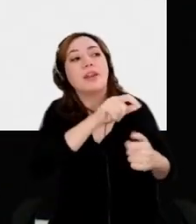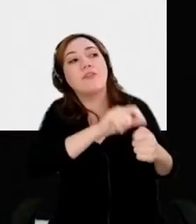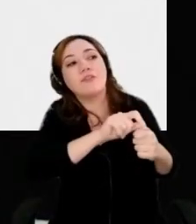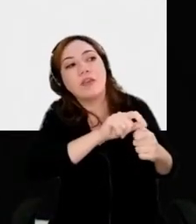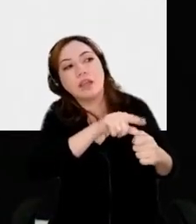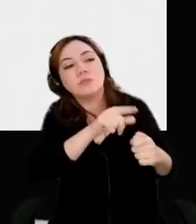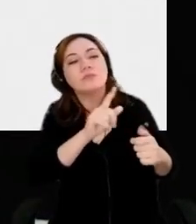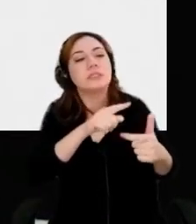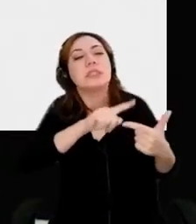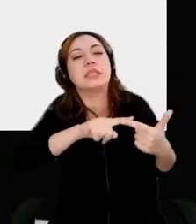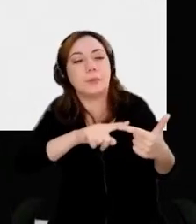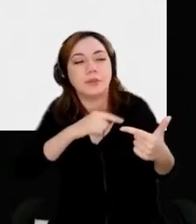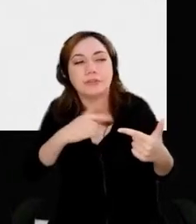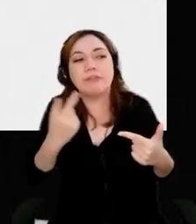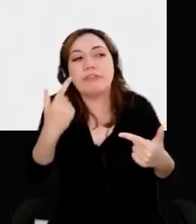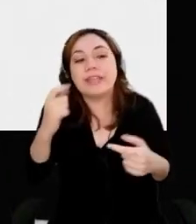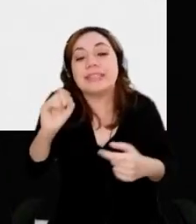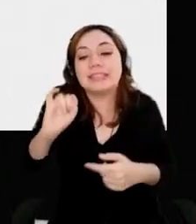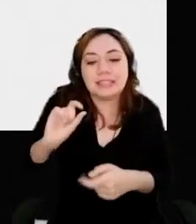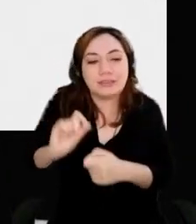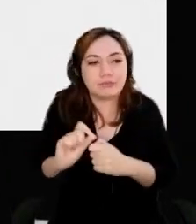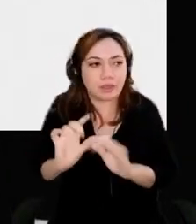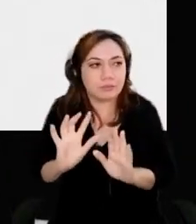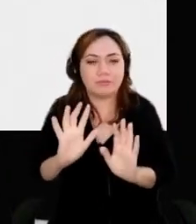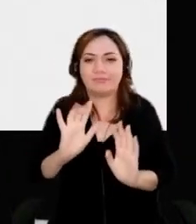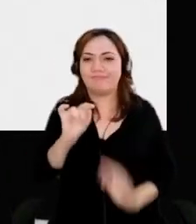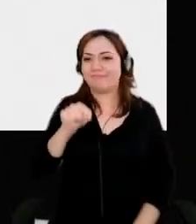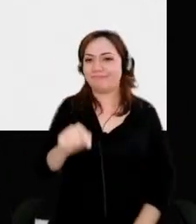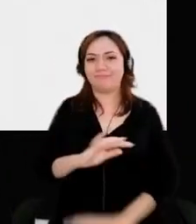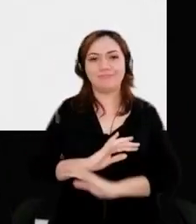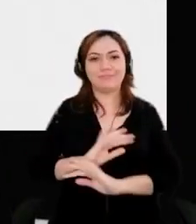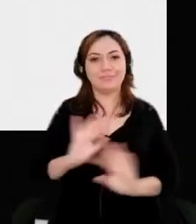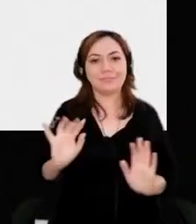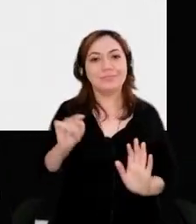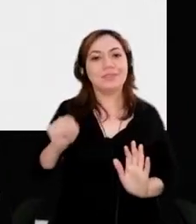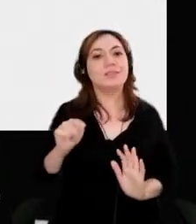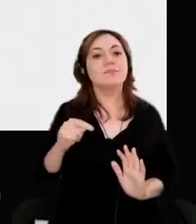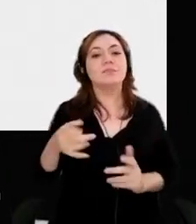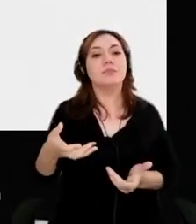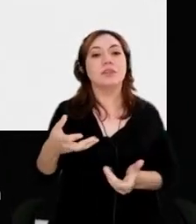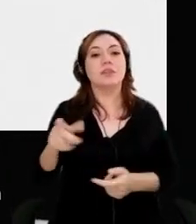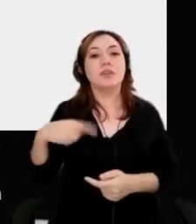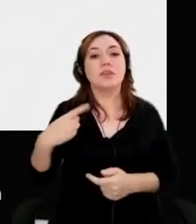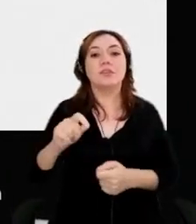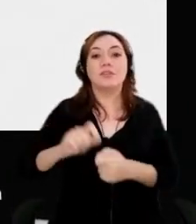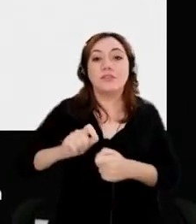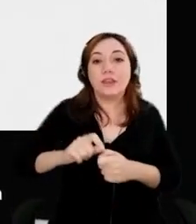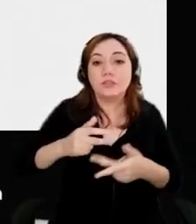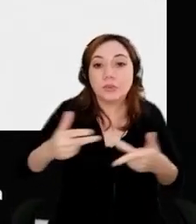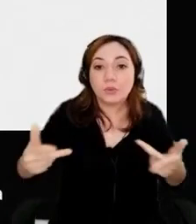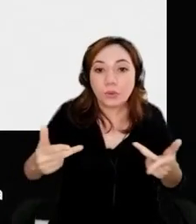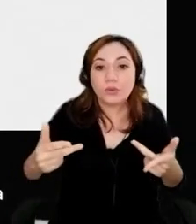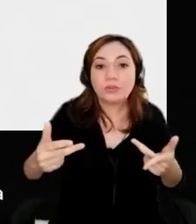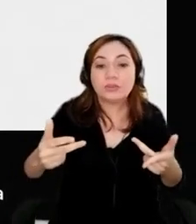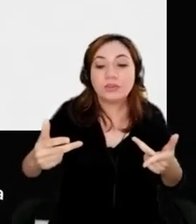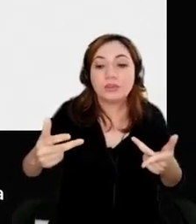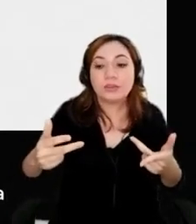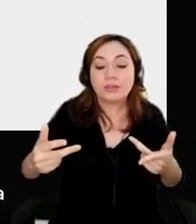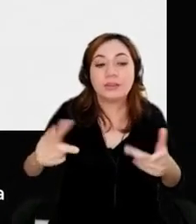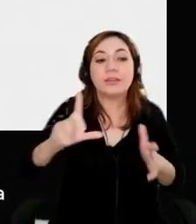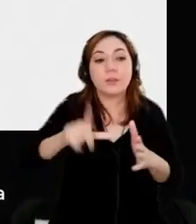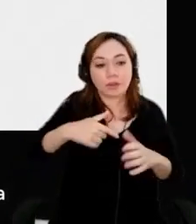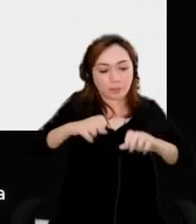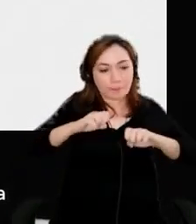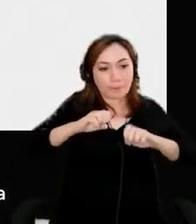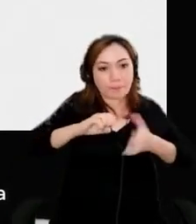We found that we just make stuff and we launch it internally. We let people play with it. We let